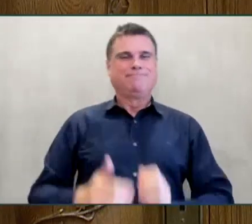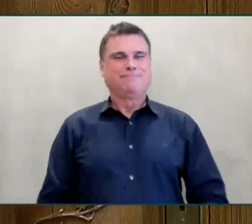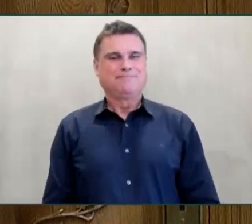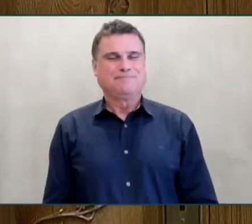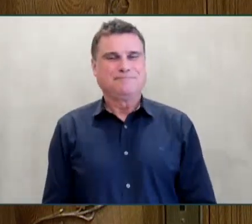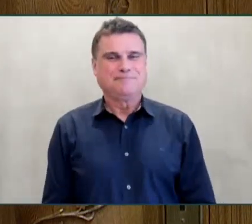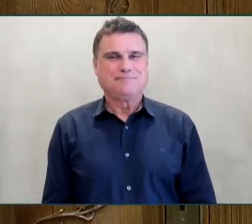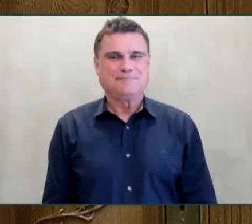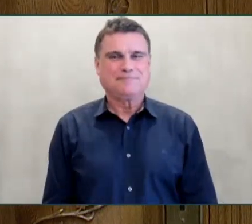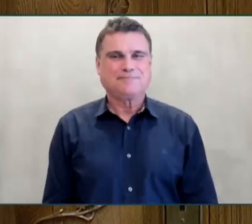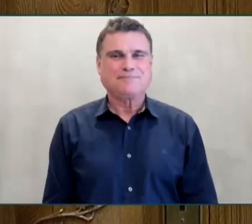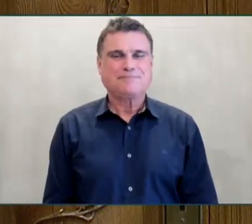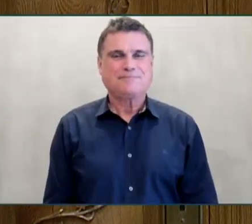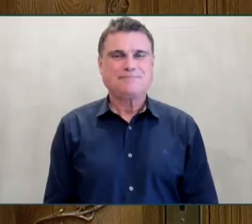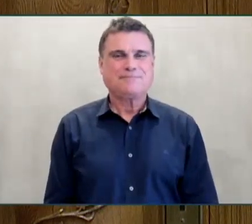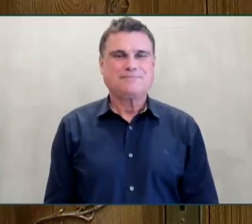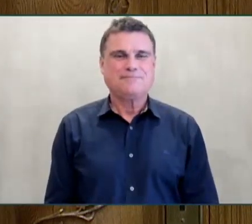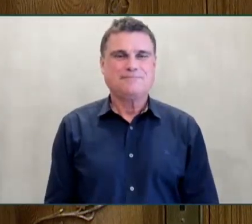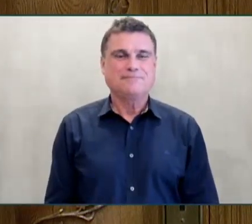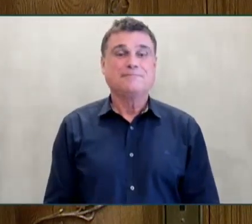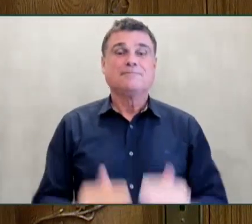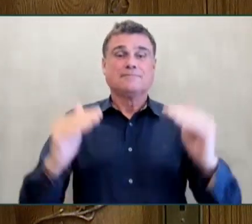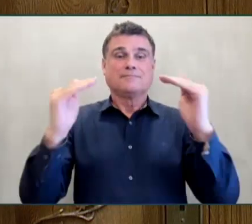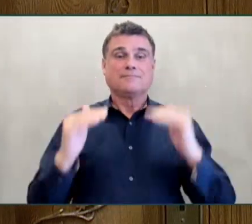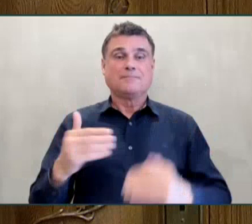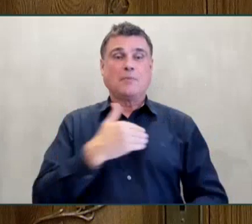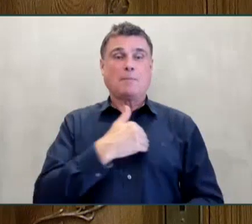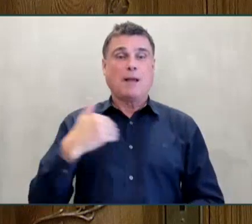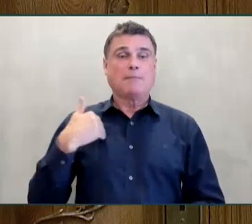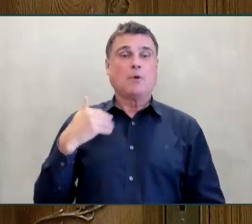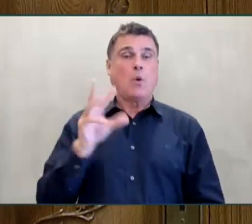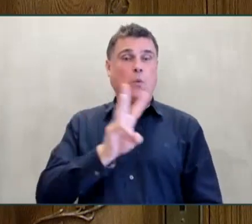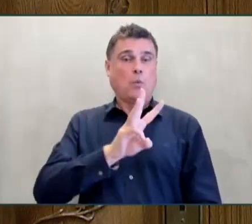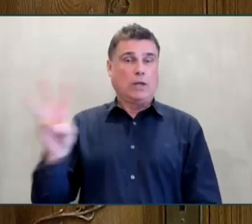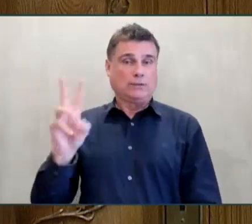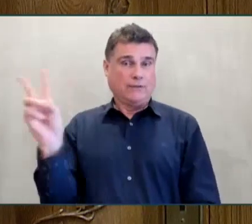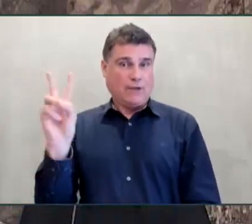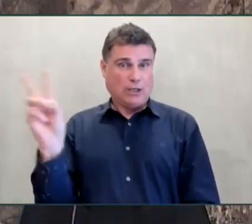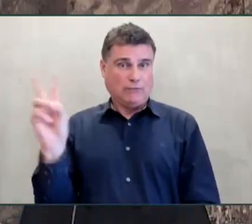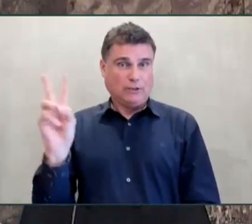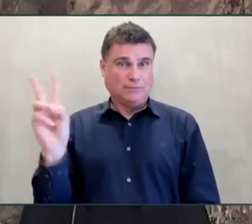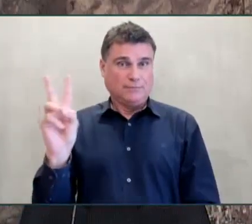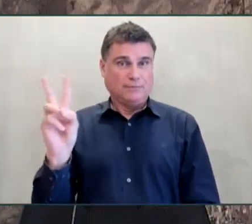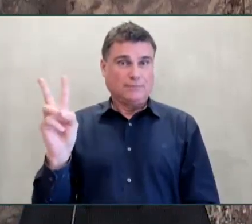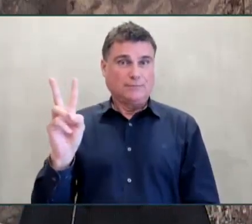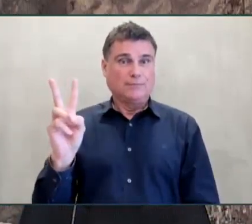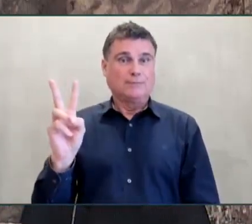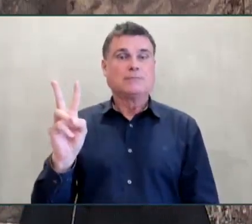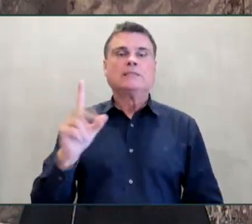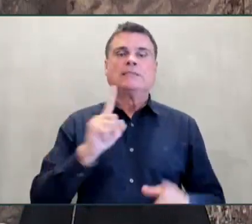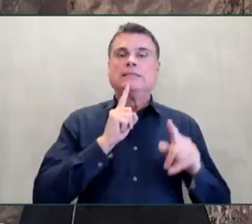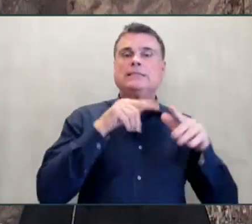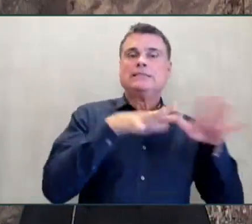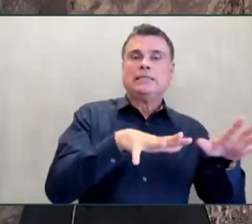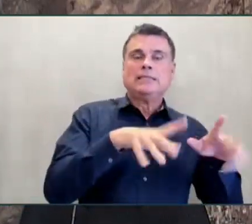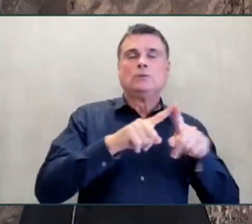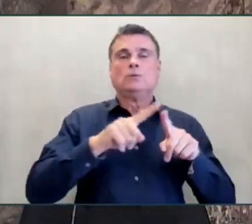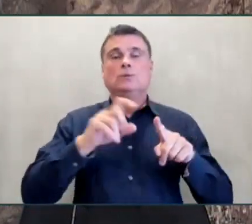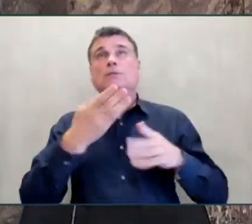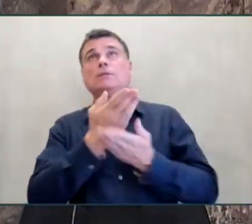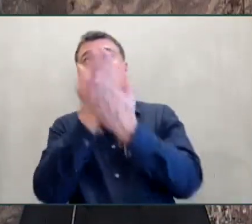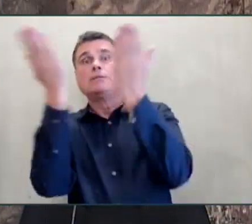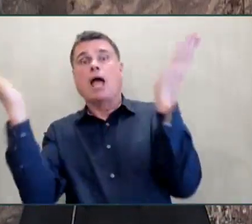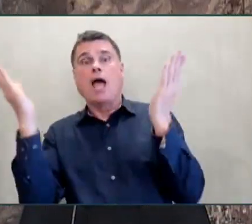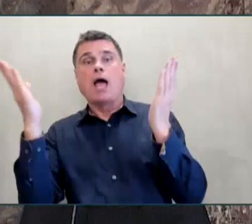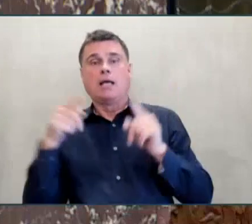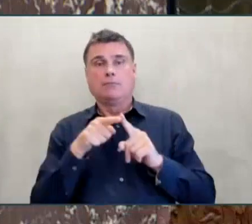Member for West Vancouver, Sea to Sky. Thank you, Mr. Speaker. Mr. Speaker, the delivery of health care must change and